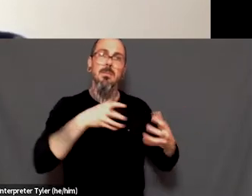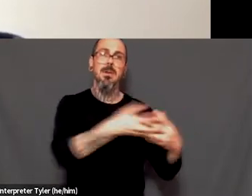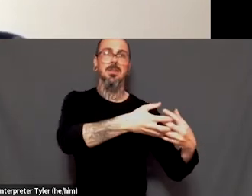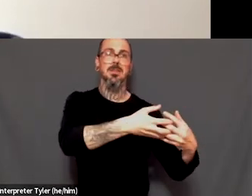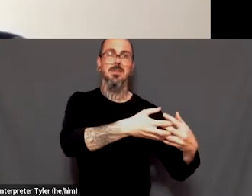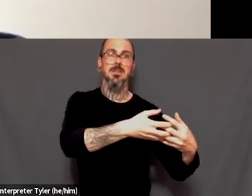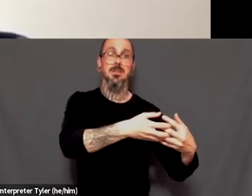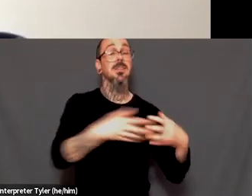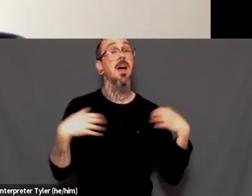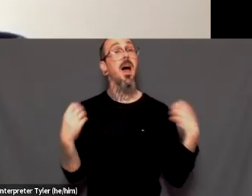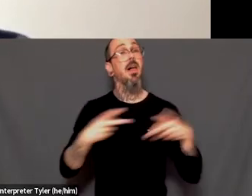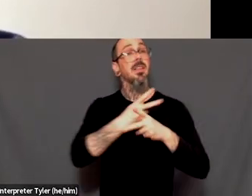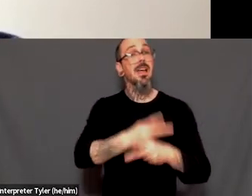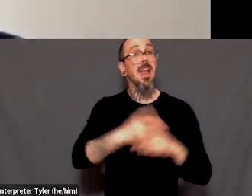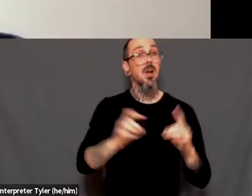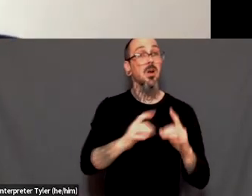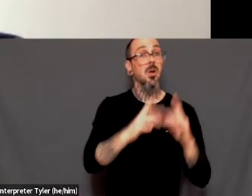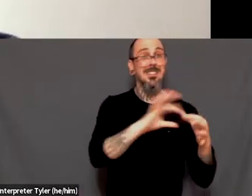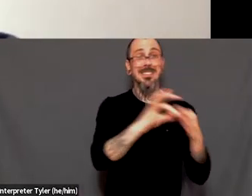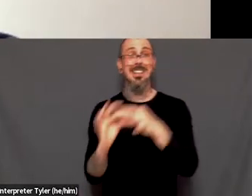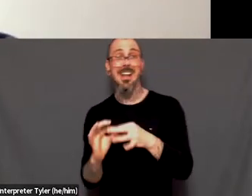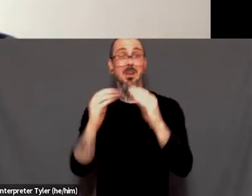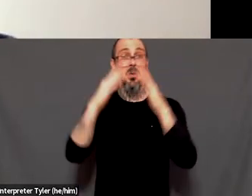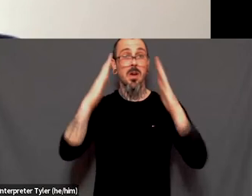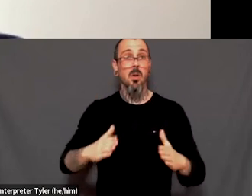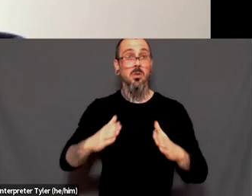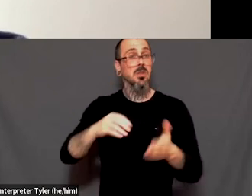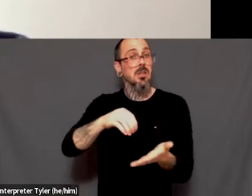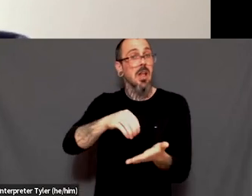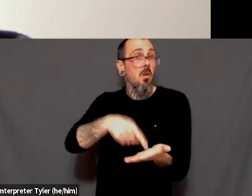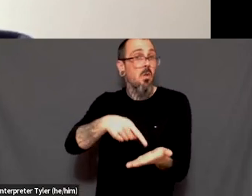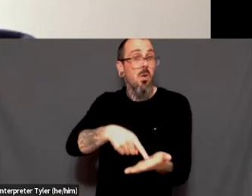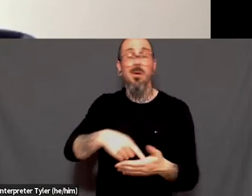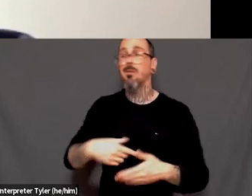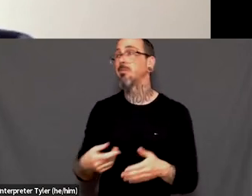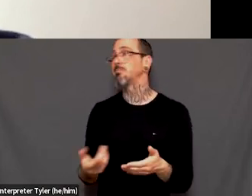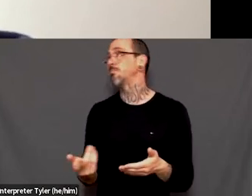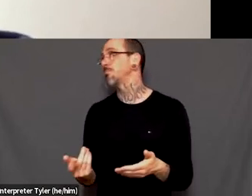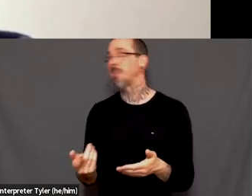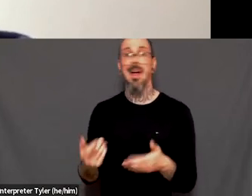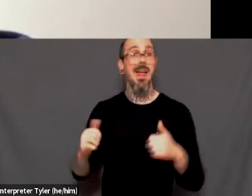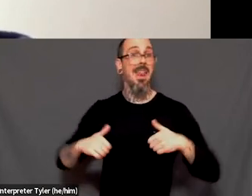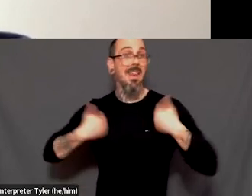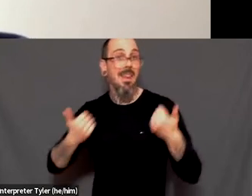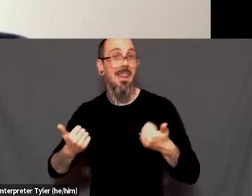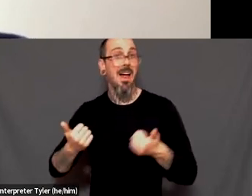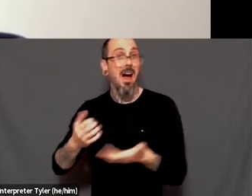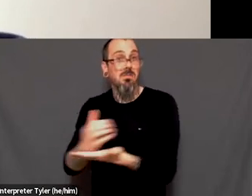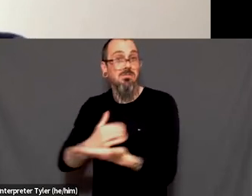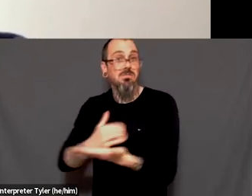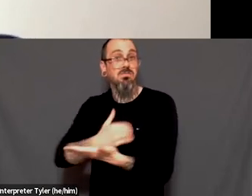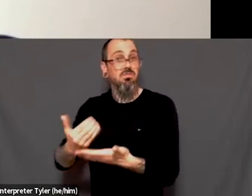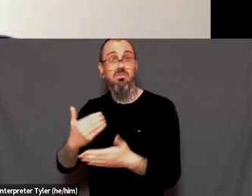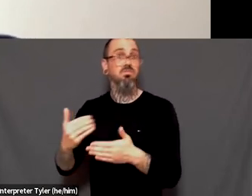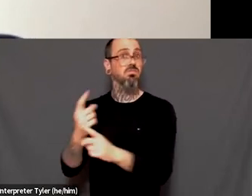so strongly to like affordable housing and like living wage and all of those things that are tied together. Right. And, you know, we have to keep